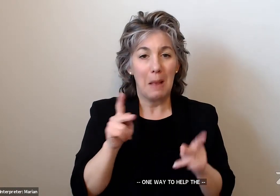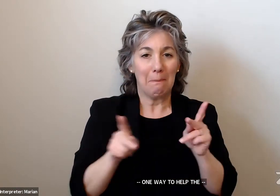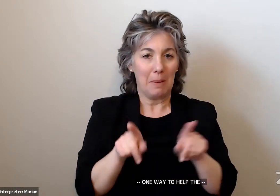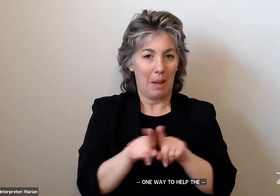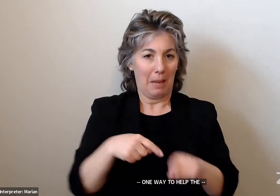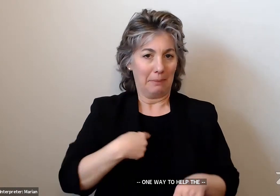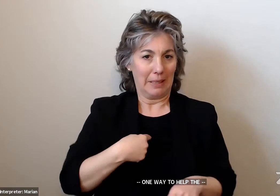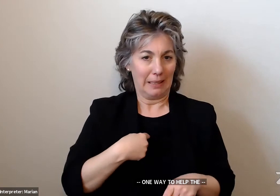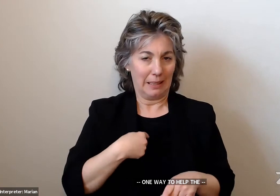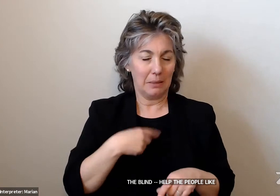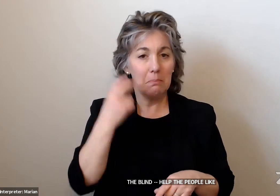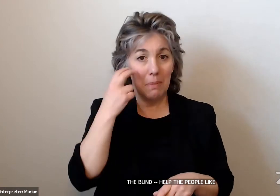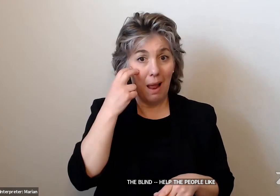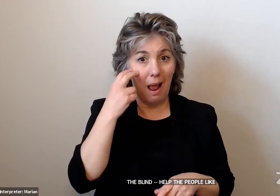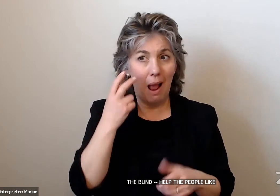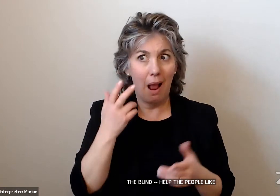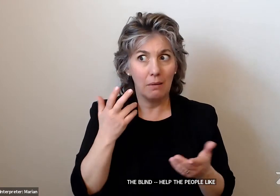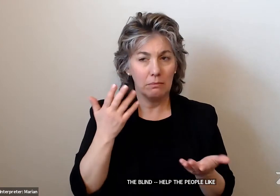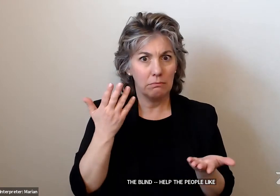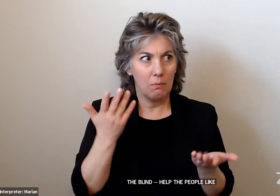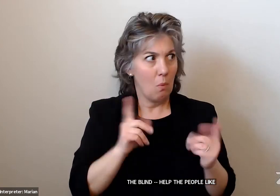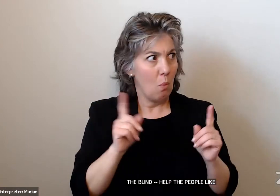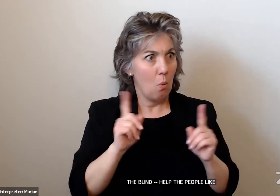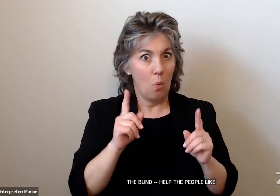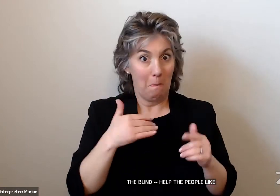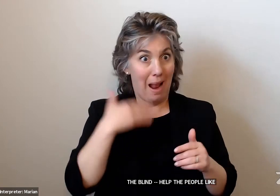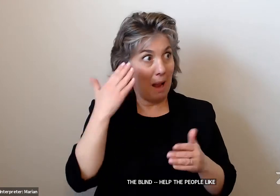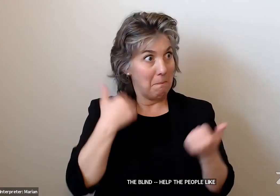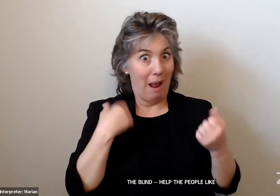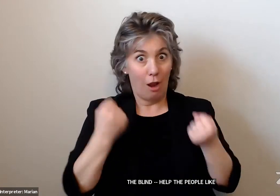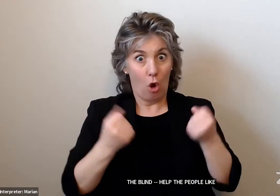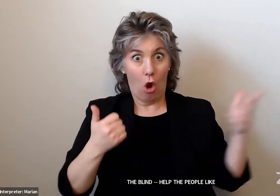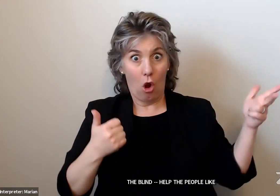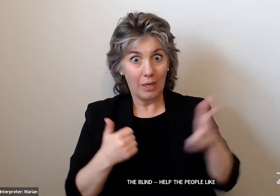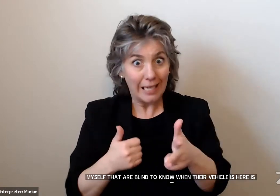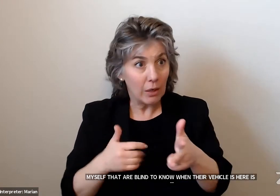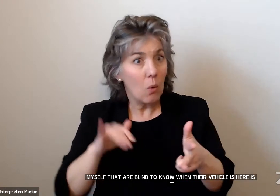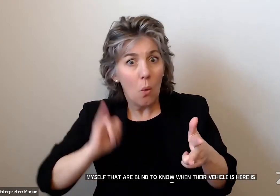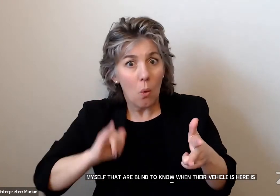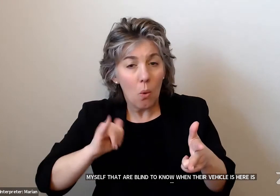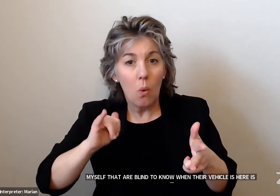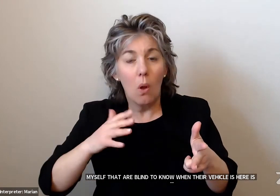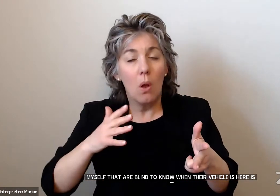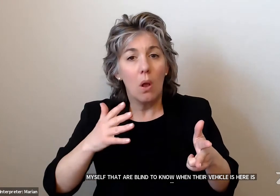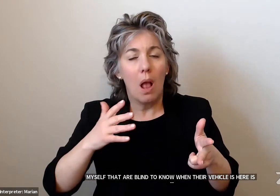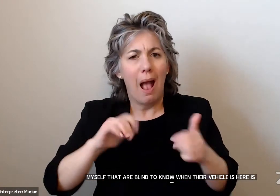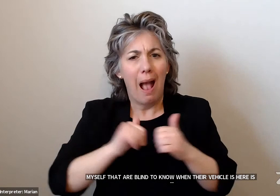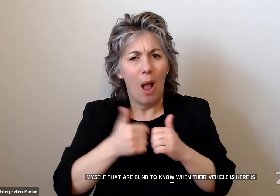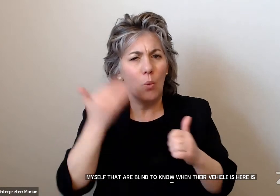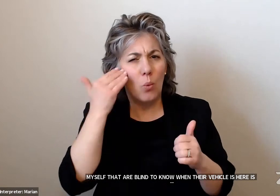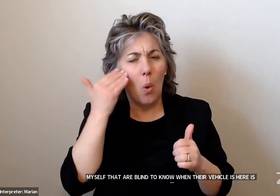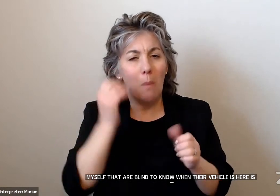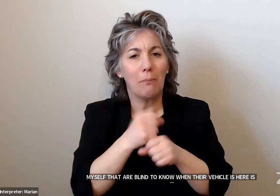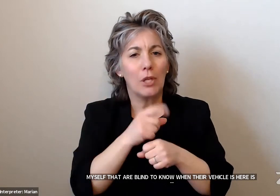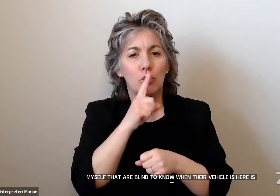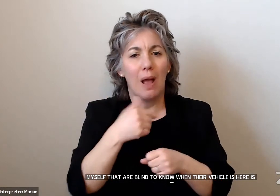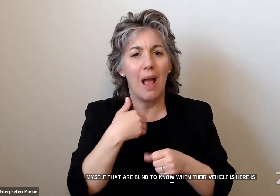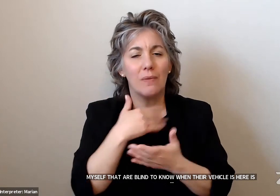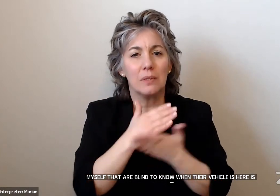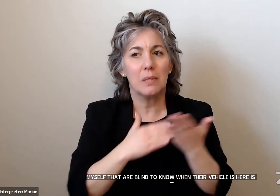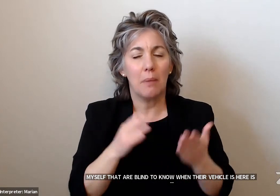myself that are blind to know when their vehicle is here is to make sure that there's an audio,